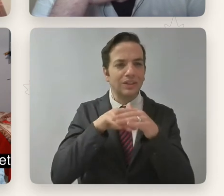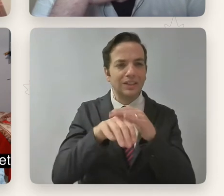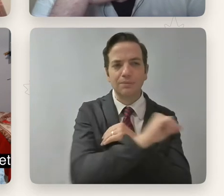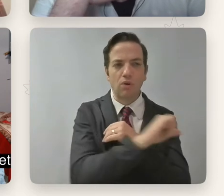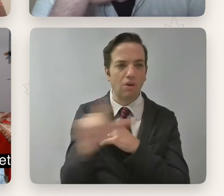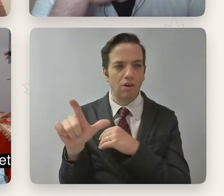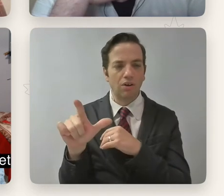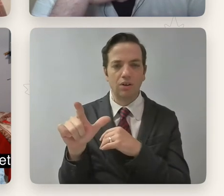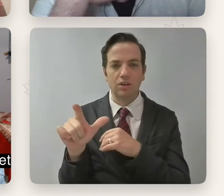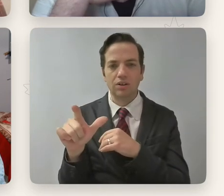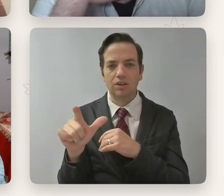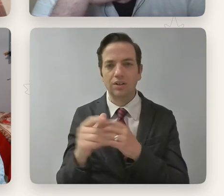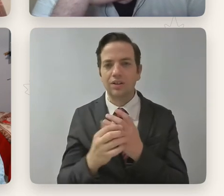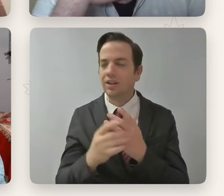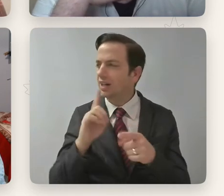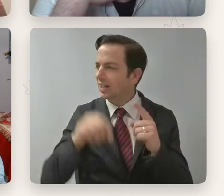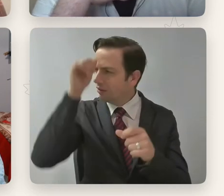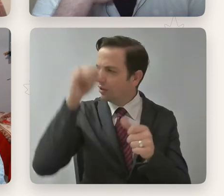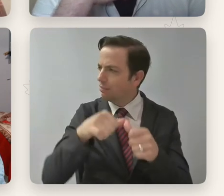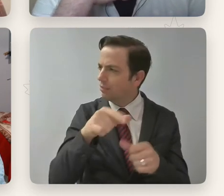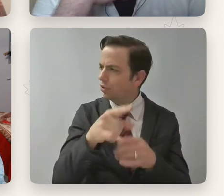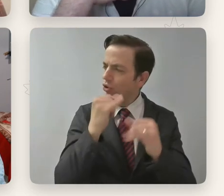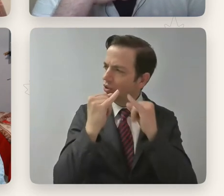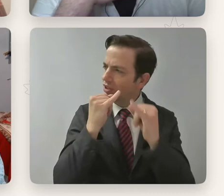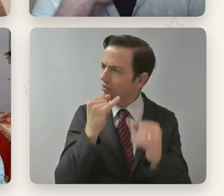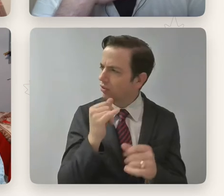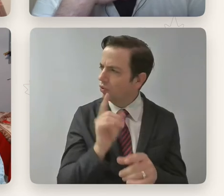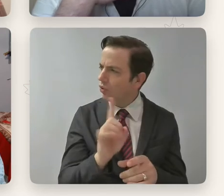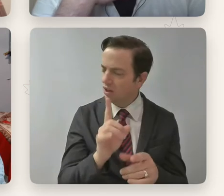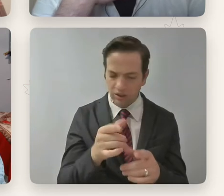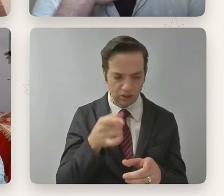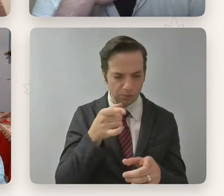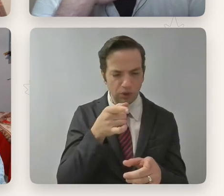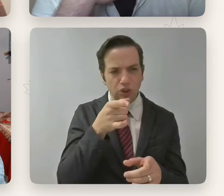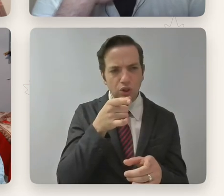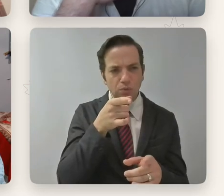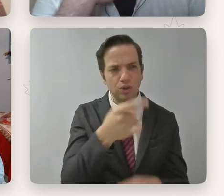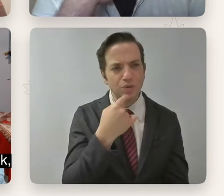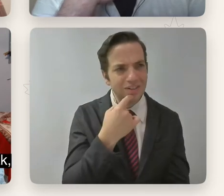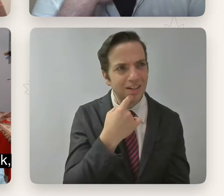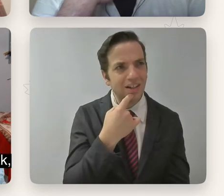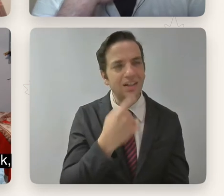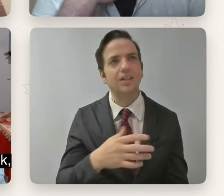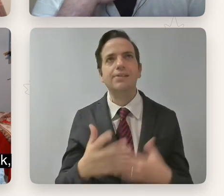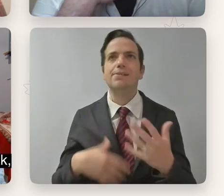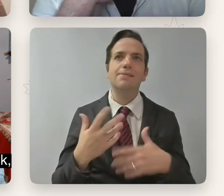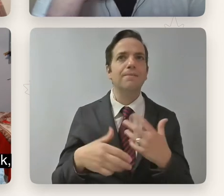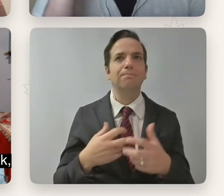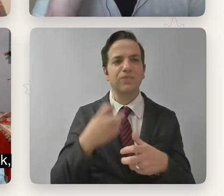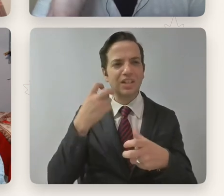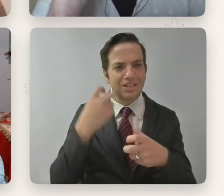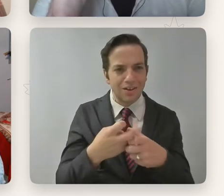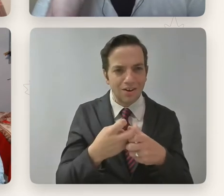uh, outlet you did this interview for, but one of the things you pointed out was that it's sort of difficult to get your foot in the door of the business, so to speak, if you